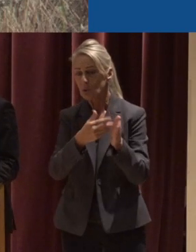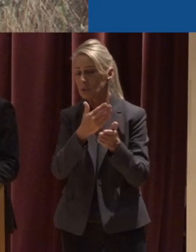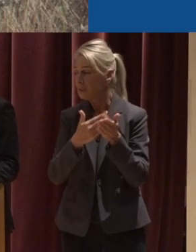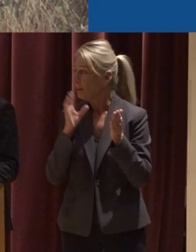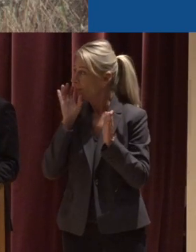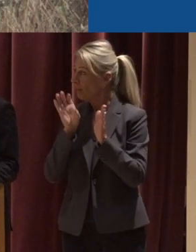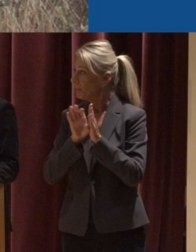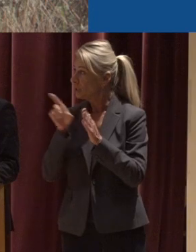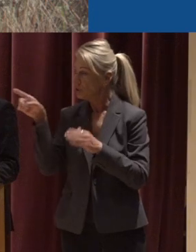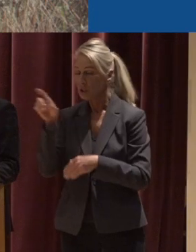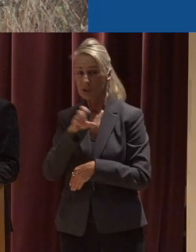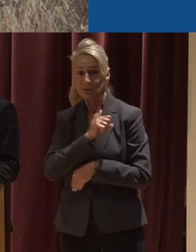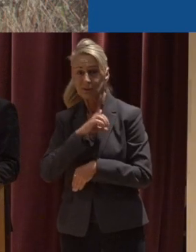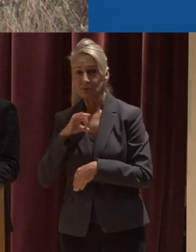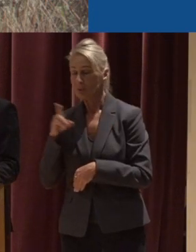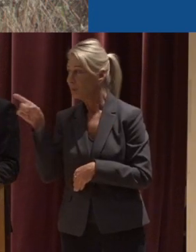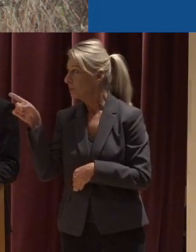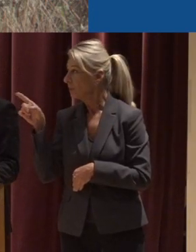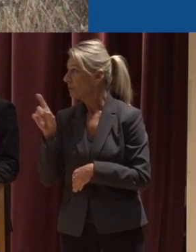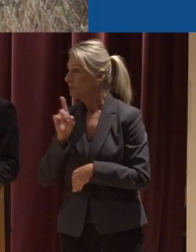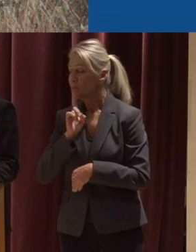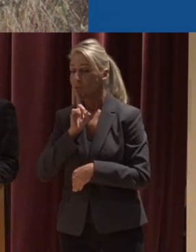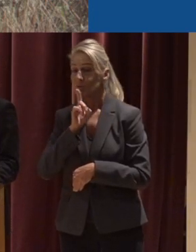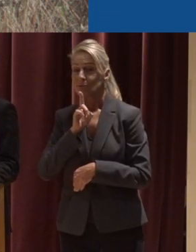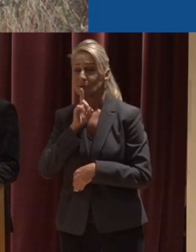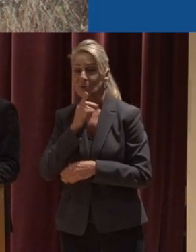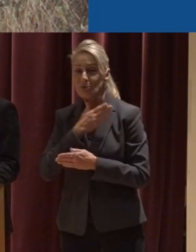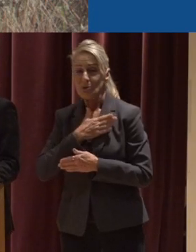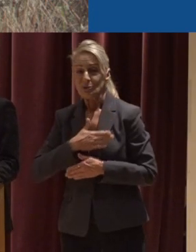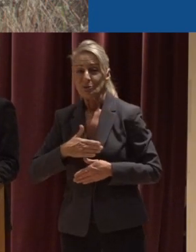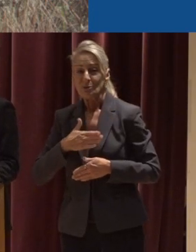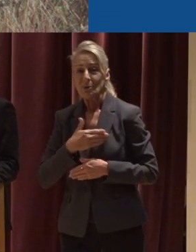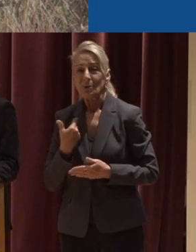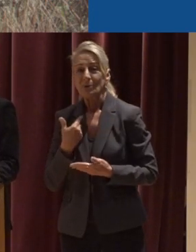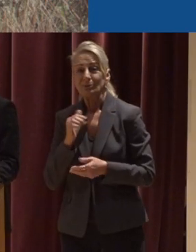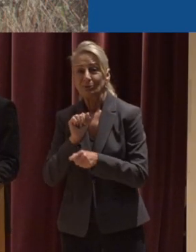We truly love what we do, okay?